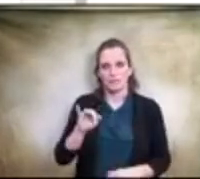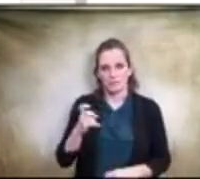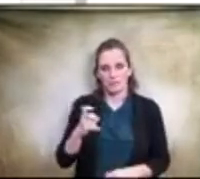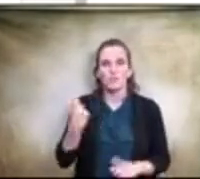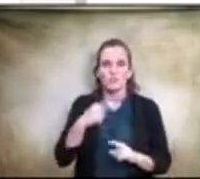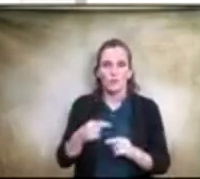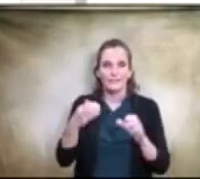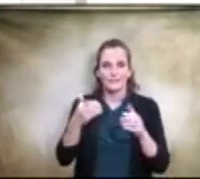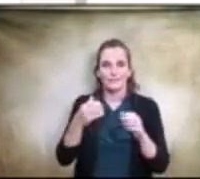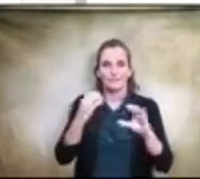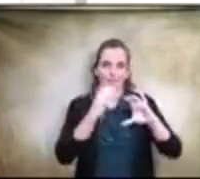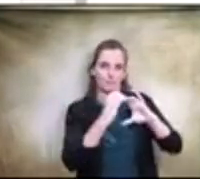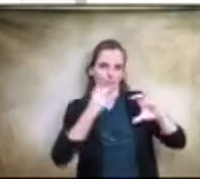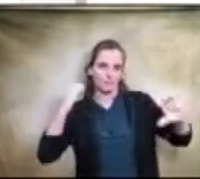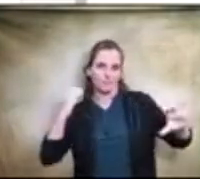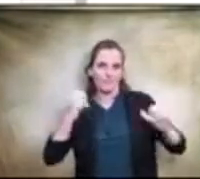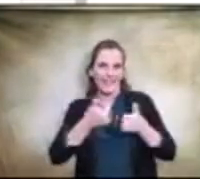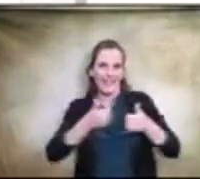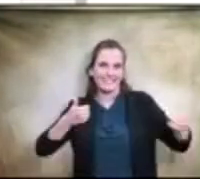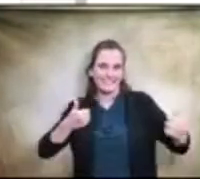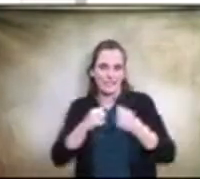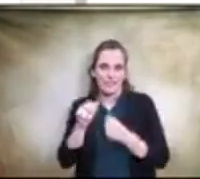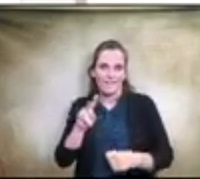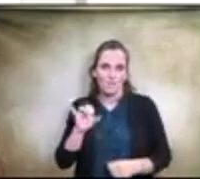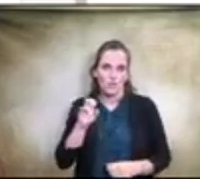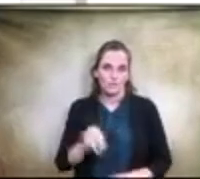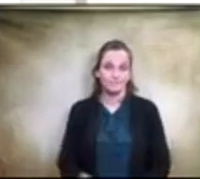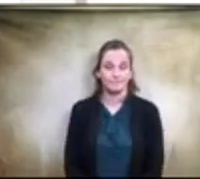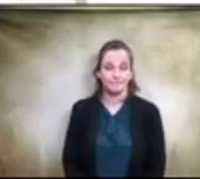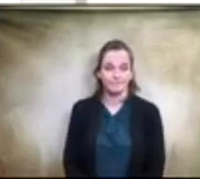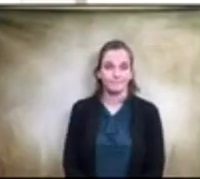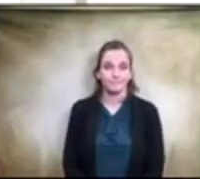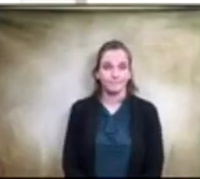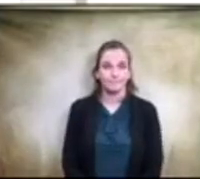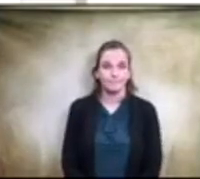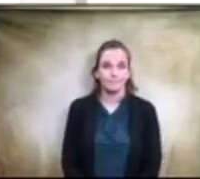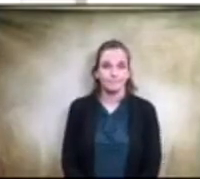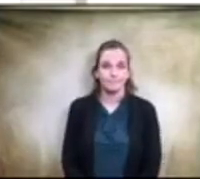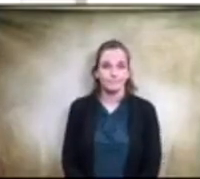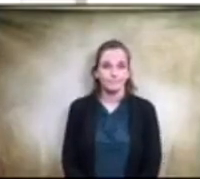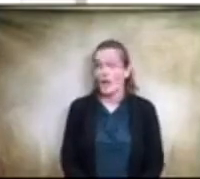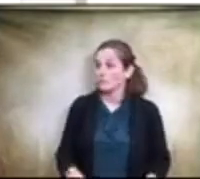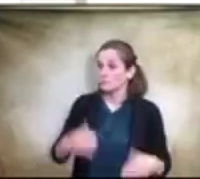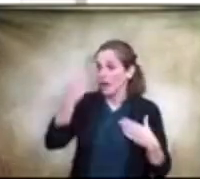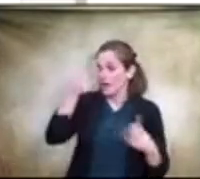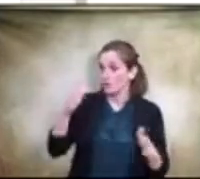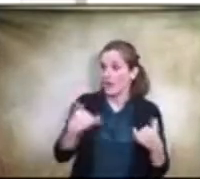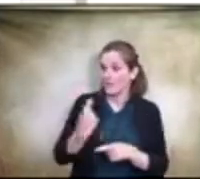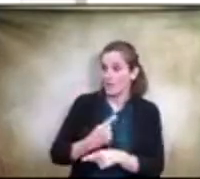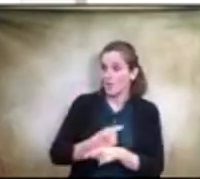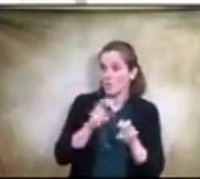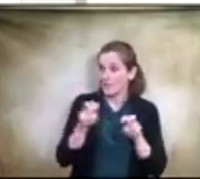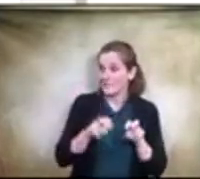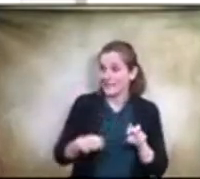okay yes i didn't know if it had the the appropriate seating or not because it